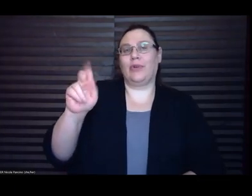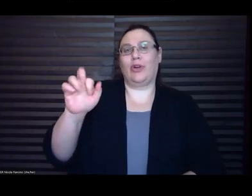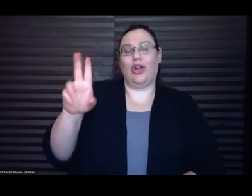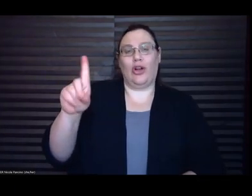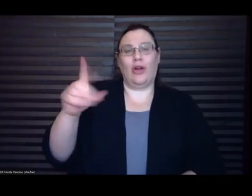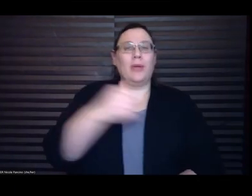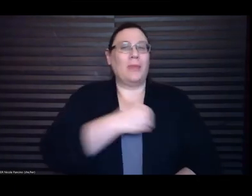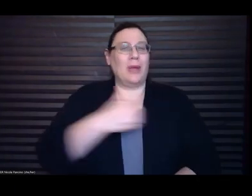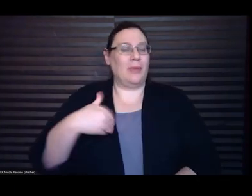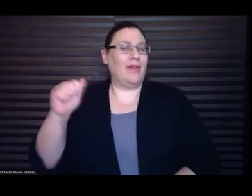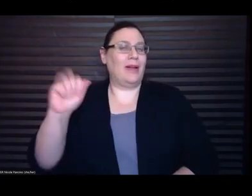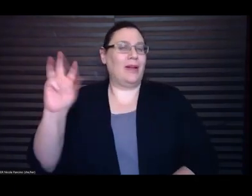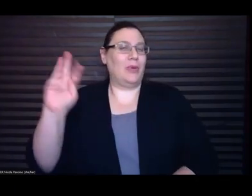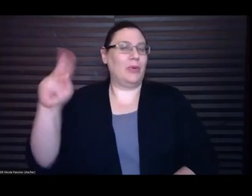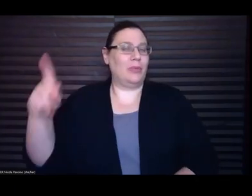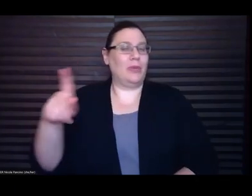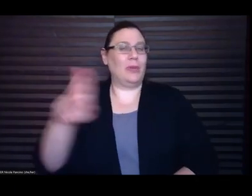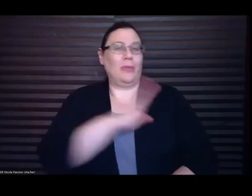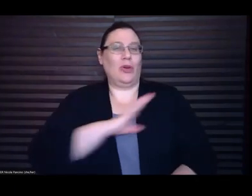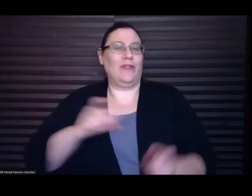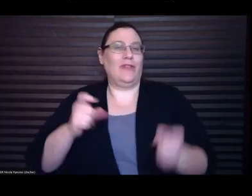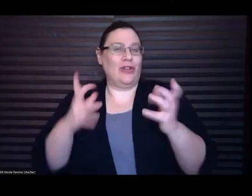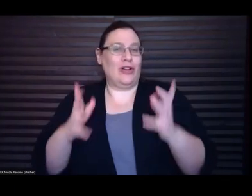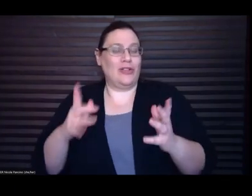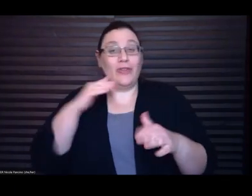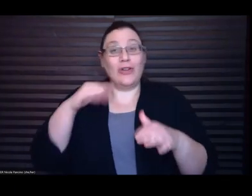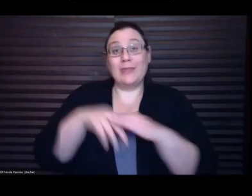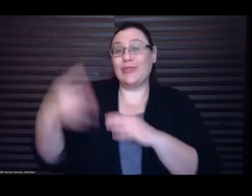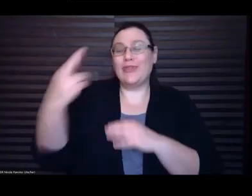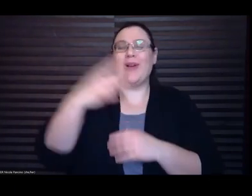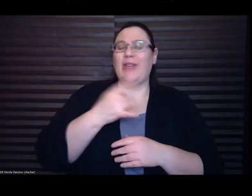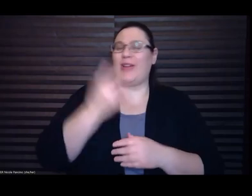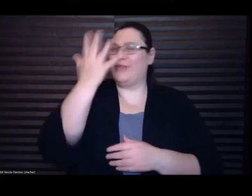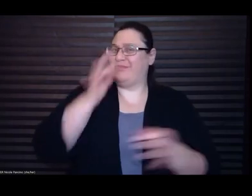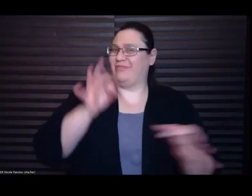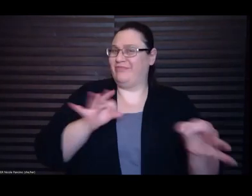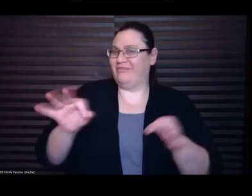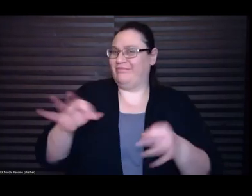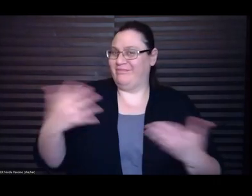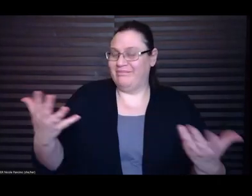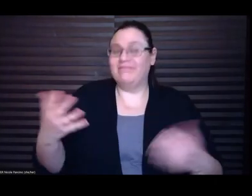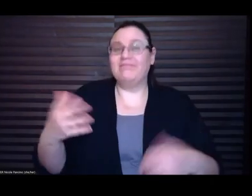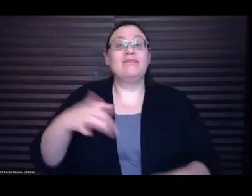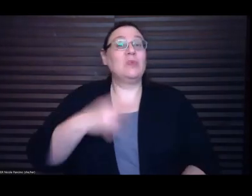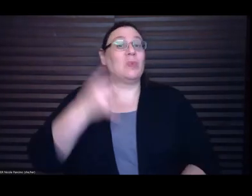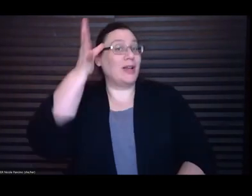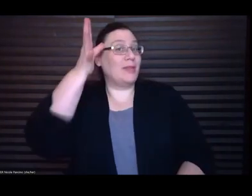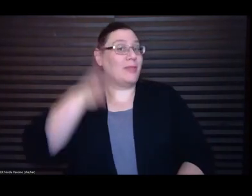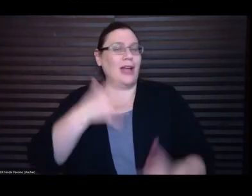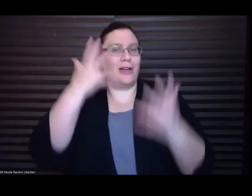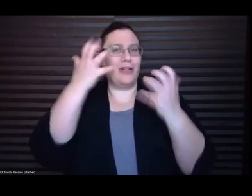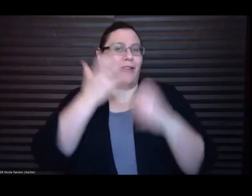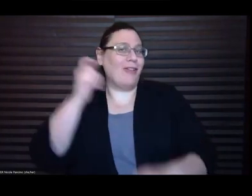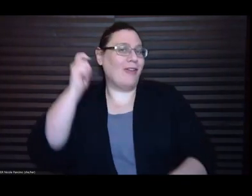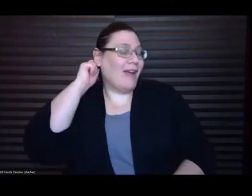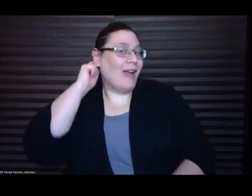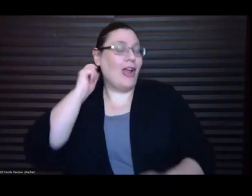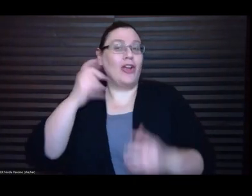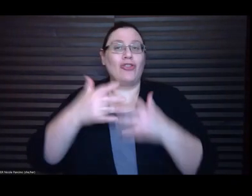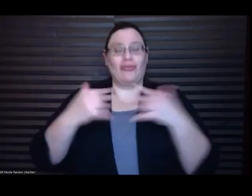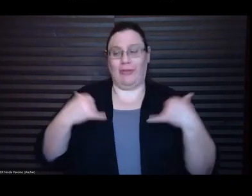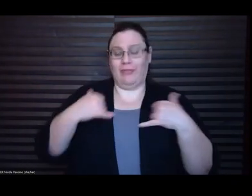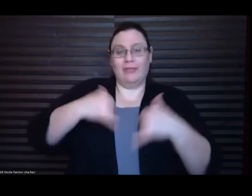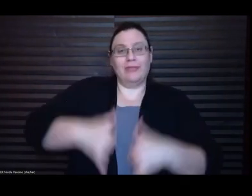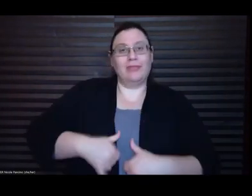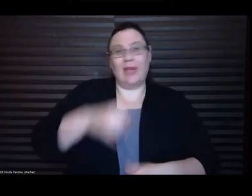For accessibility, I'd like to offer a physical description of myself. I'm a white man with dark hair. I'm wearing a gray sports coat and a black t-shirt